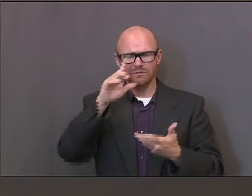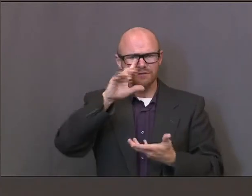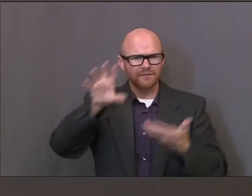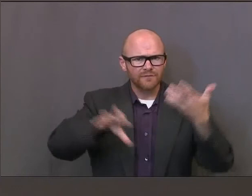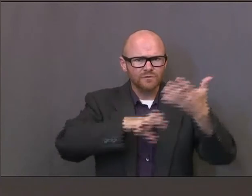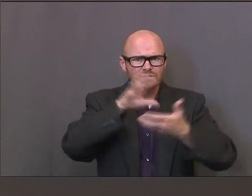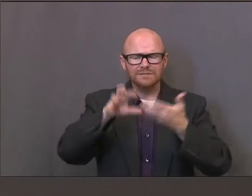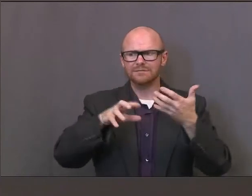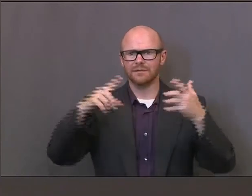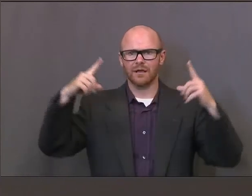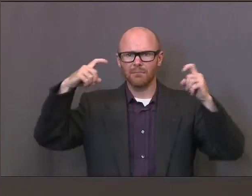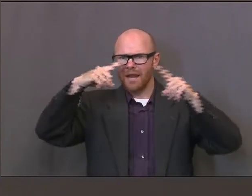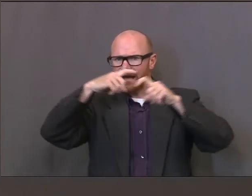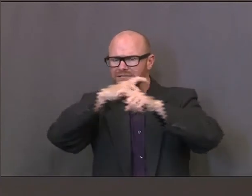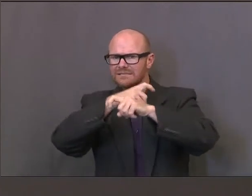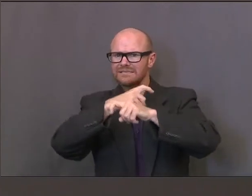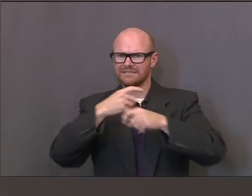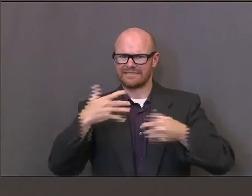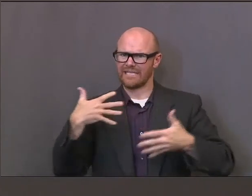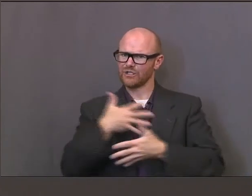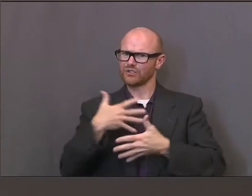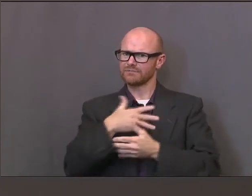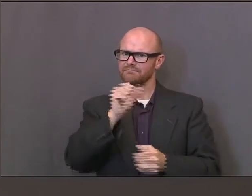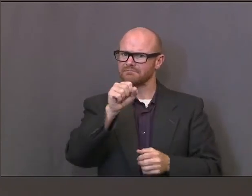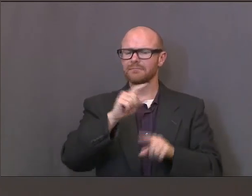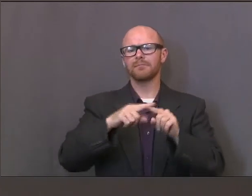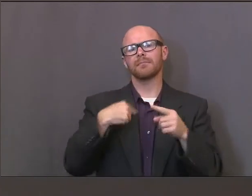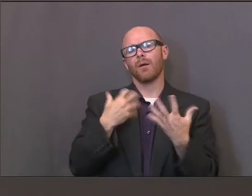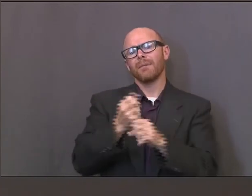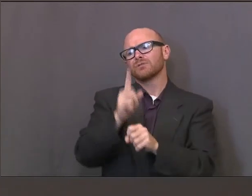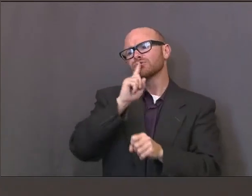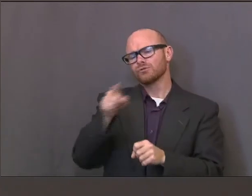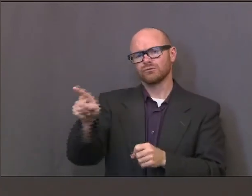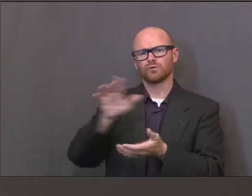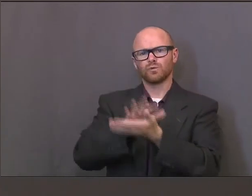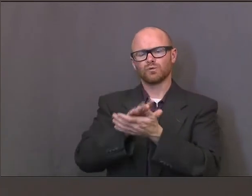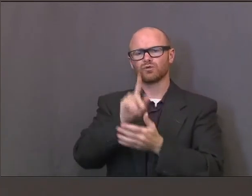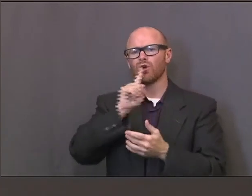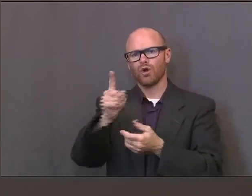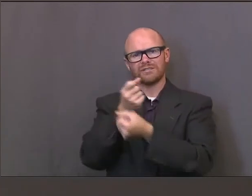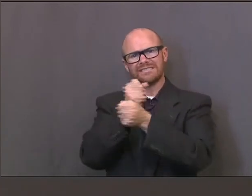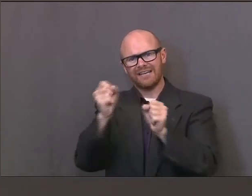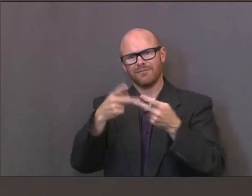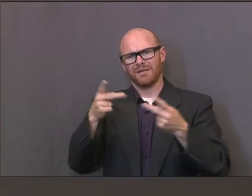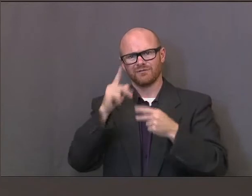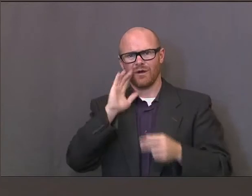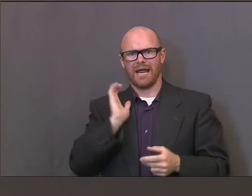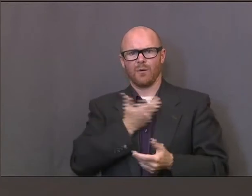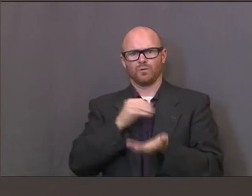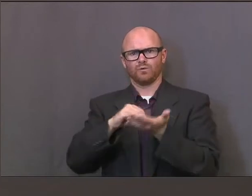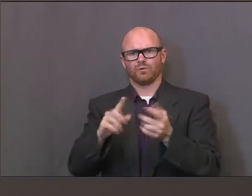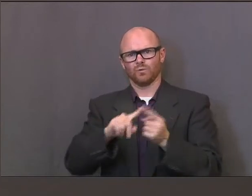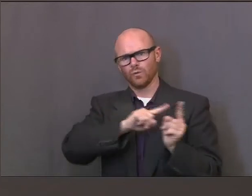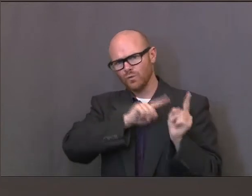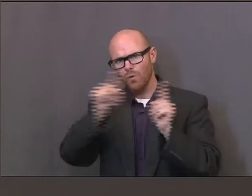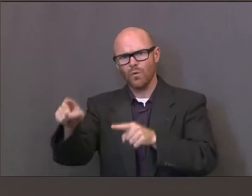complex. But we want to make sure that our schools are a safe environment for our students to go and be taught.